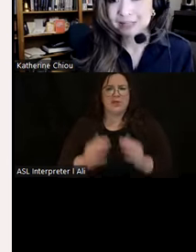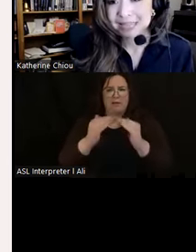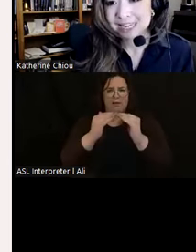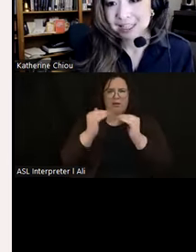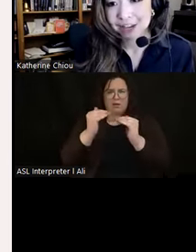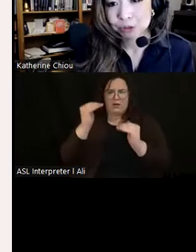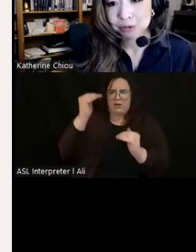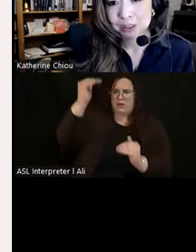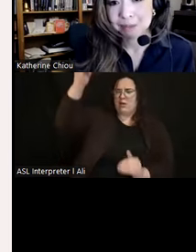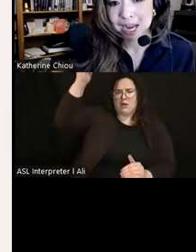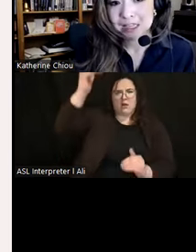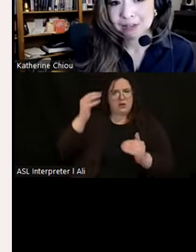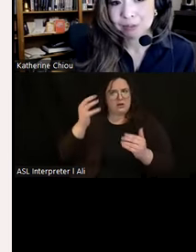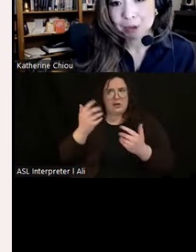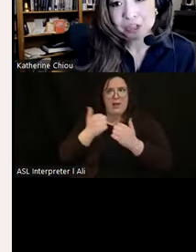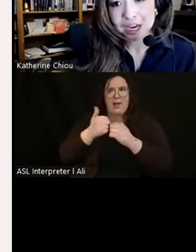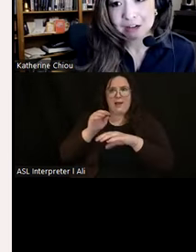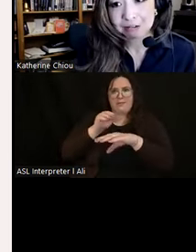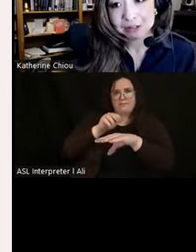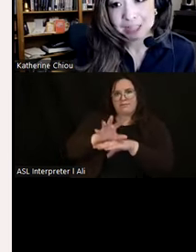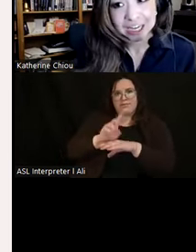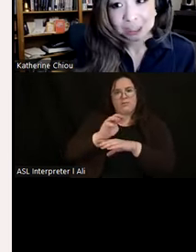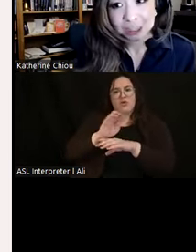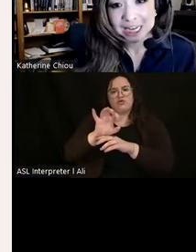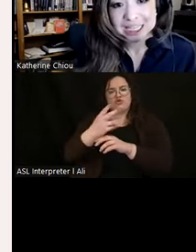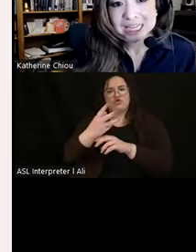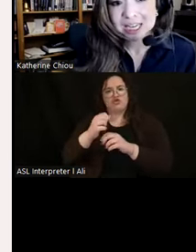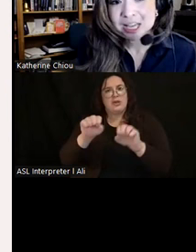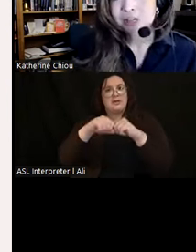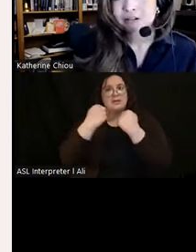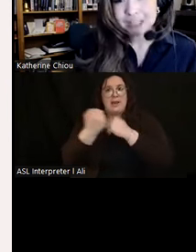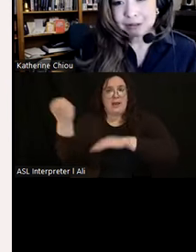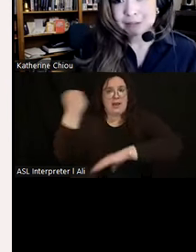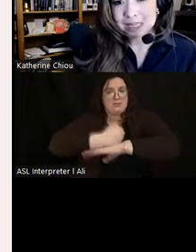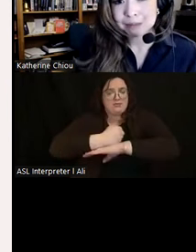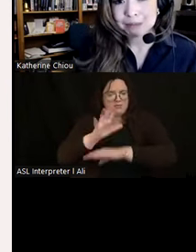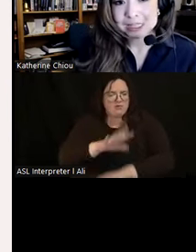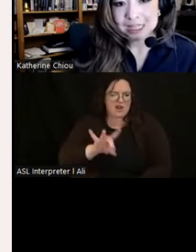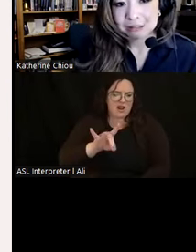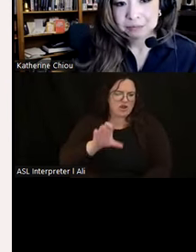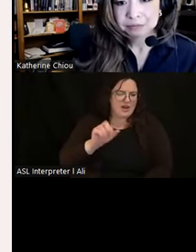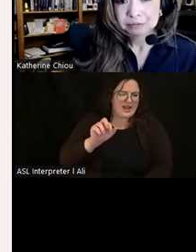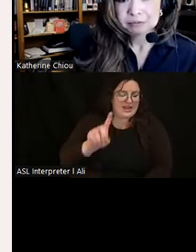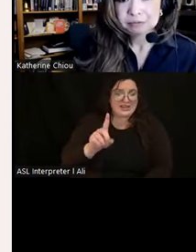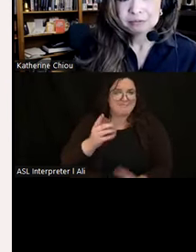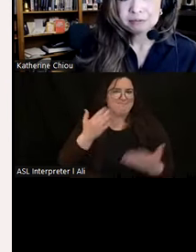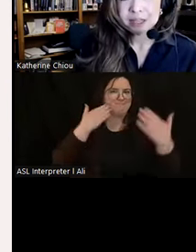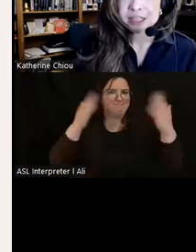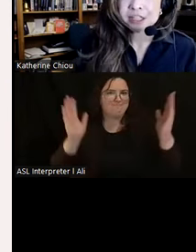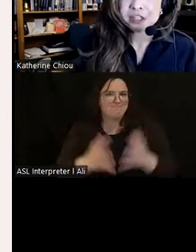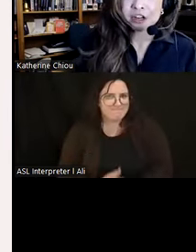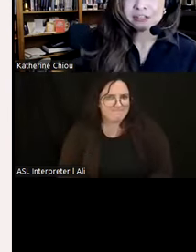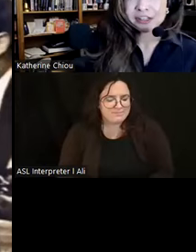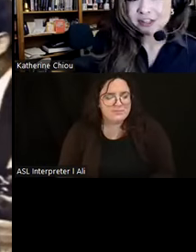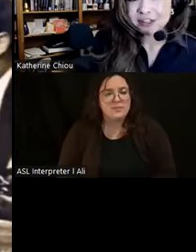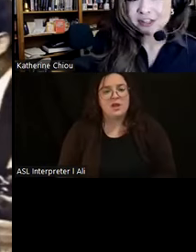poor played in the eventual demise of the moche around 800 AD really remains to be seen. These stark